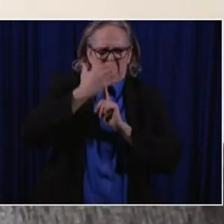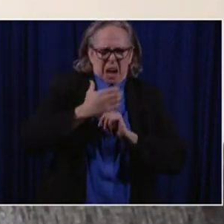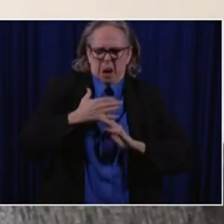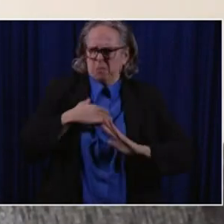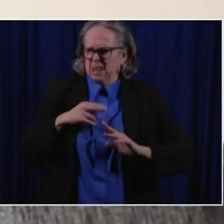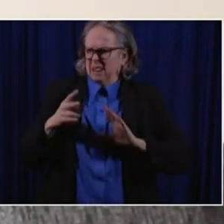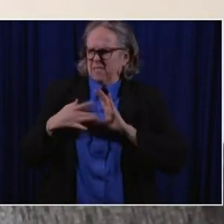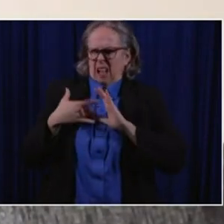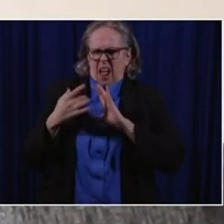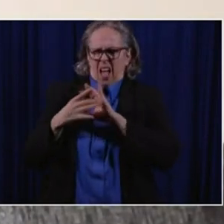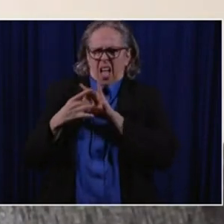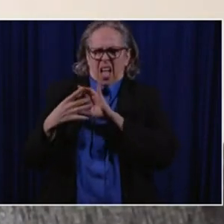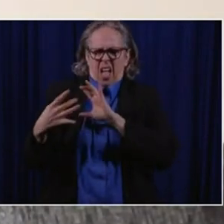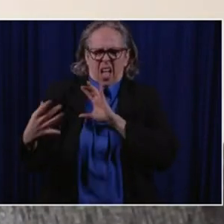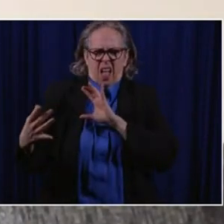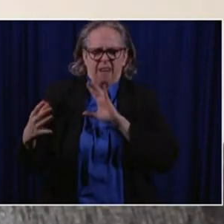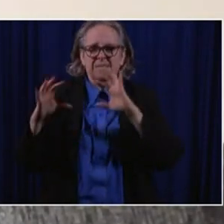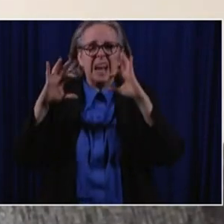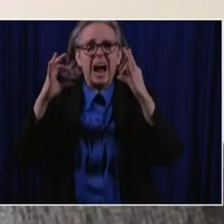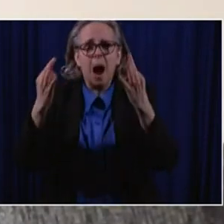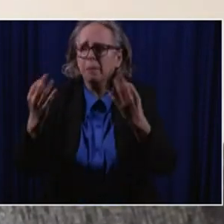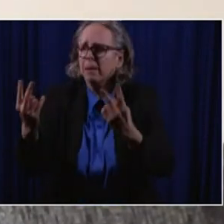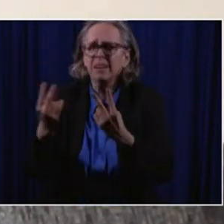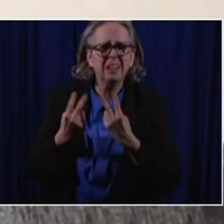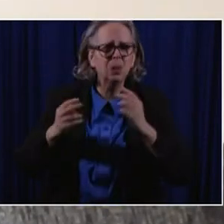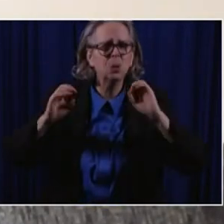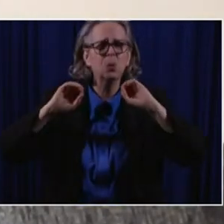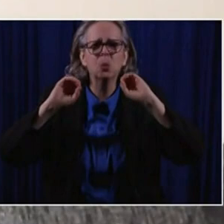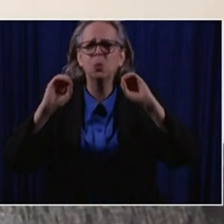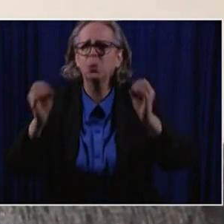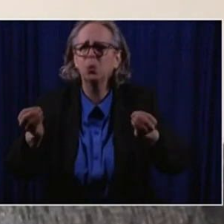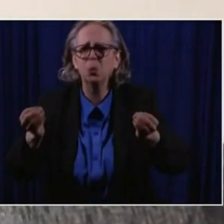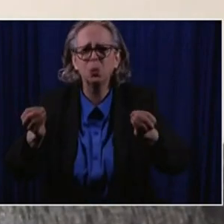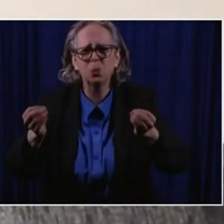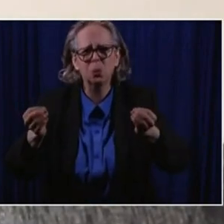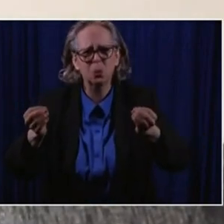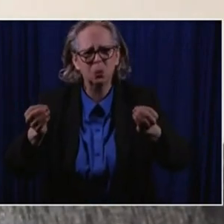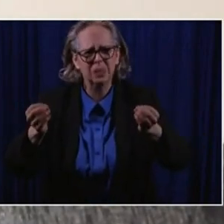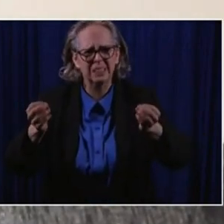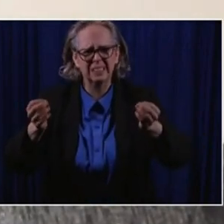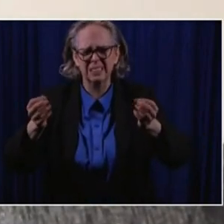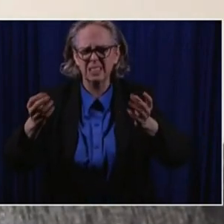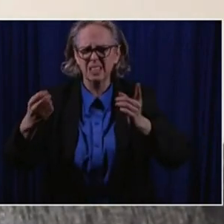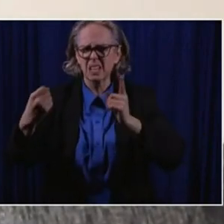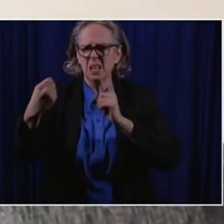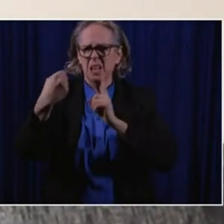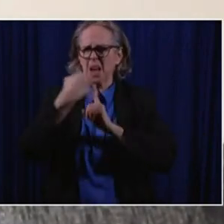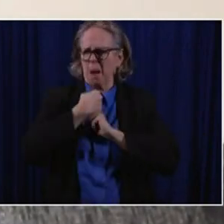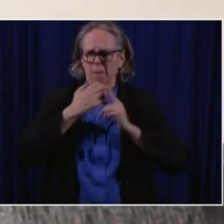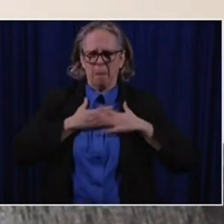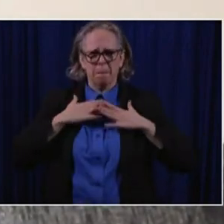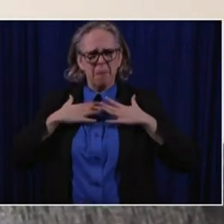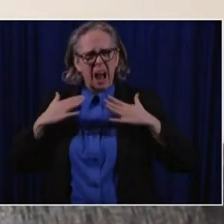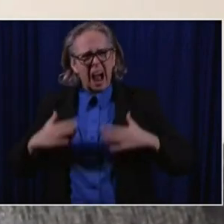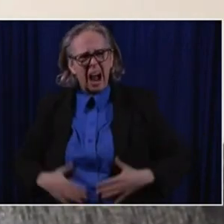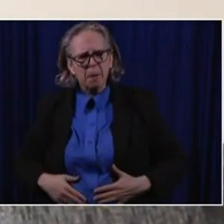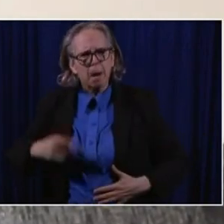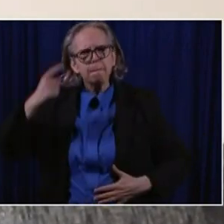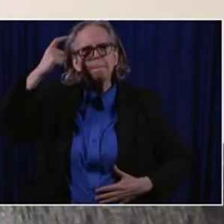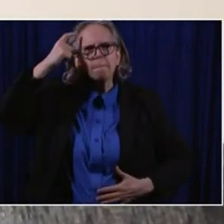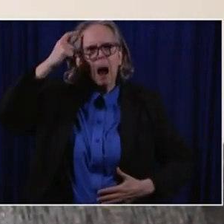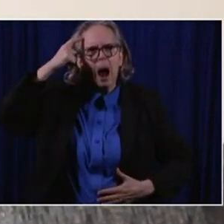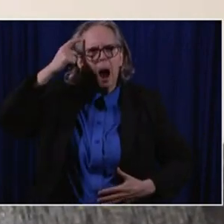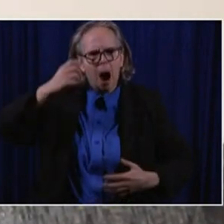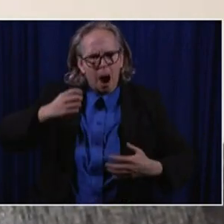Um, this virus doesn't even, it doesn't just affect your body, but it affects you mentally. The isolation of that is really hard